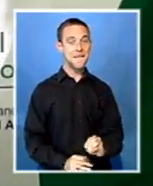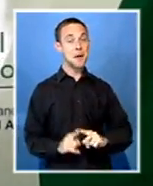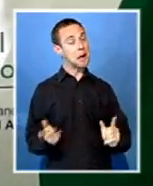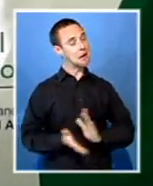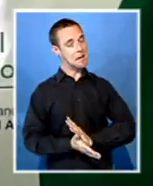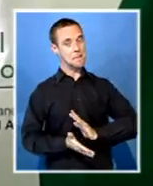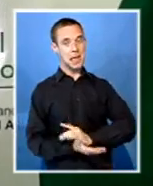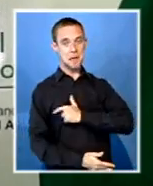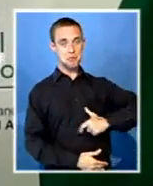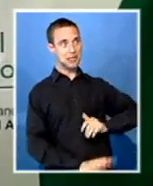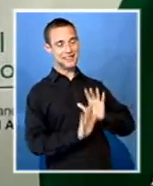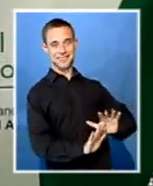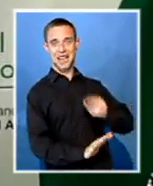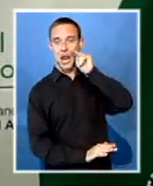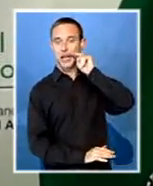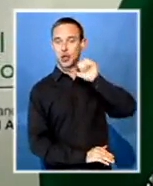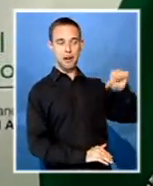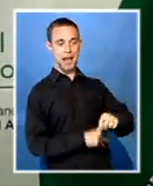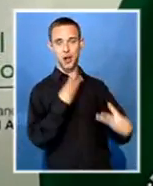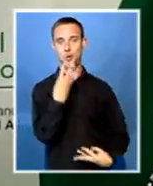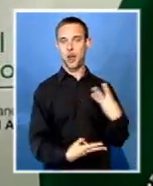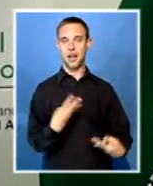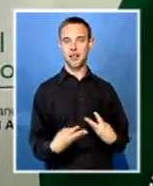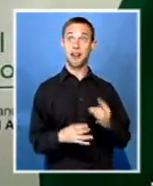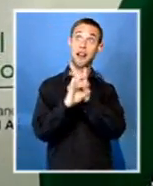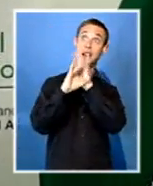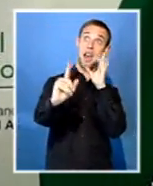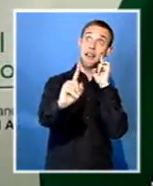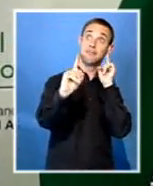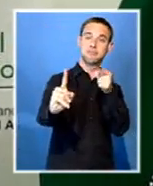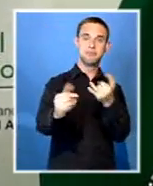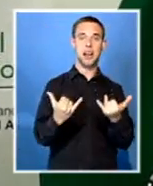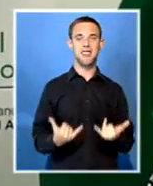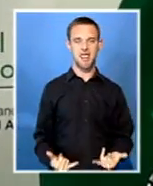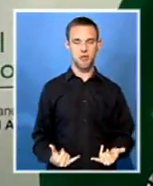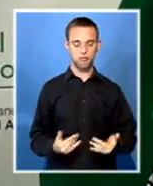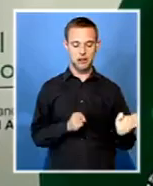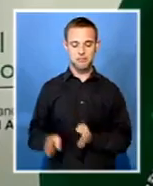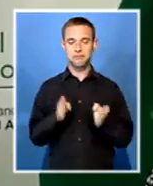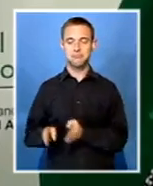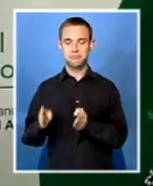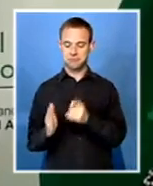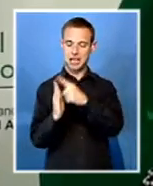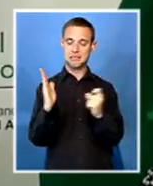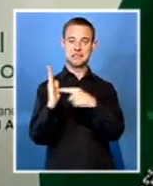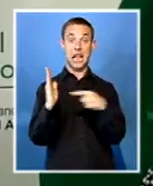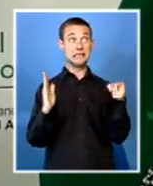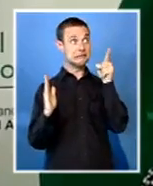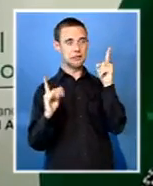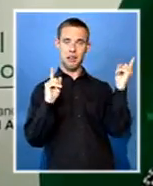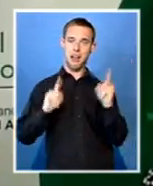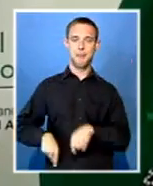to the future and we can now start working on the date for him to pay